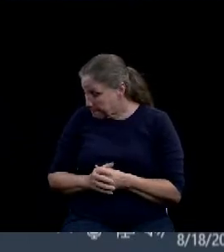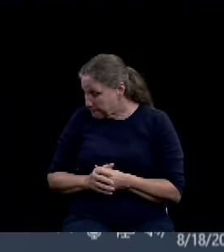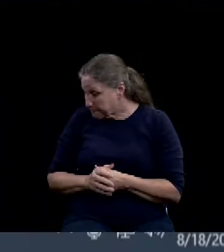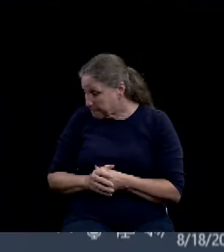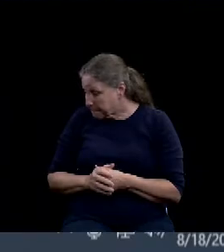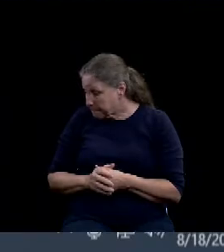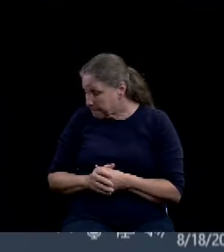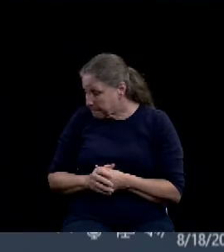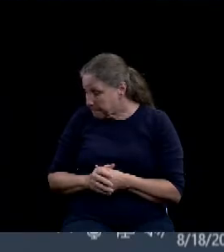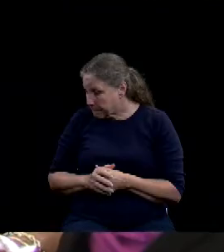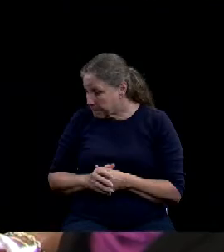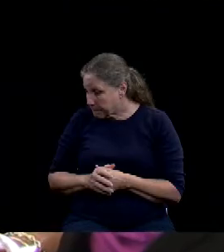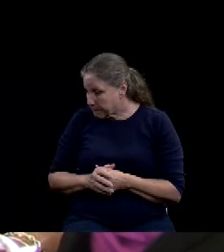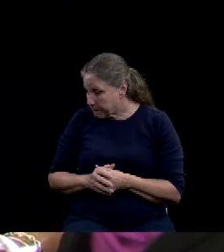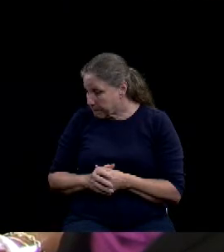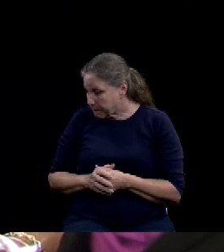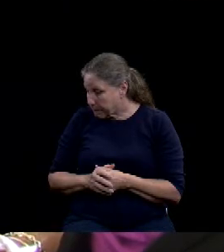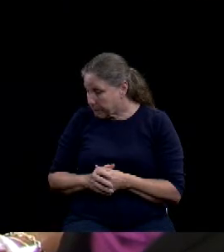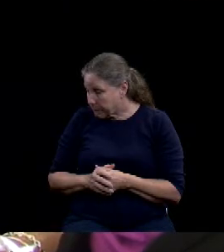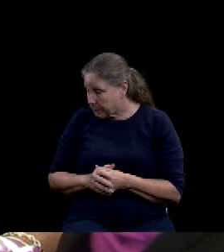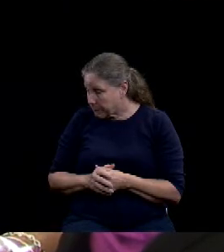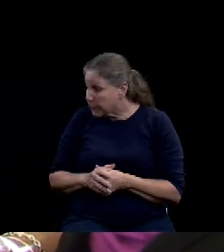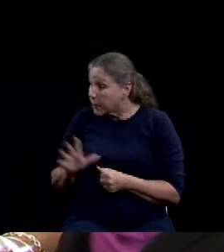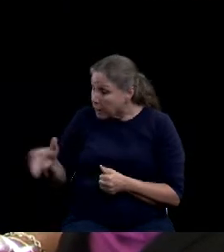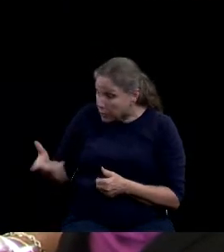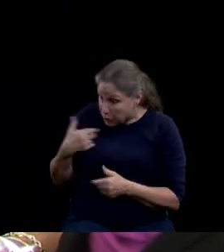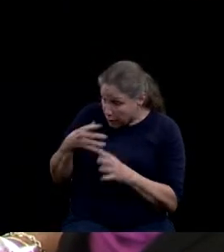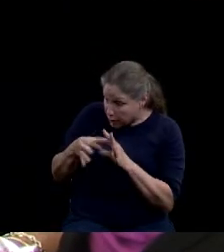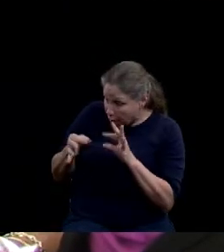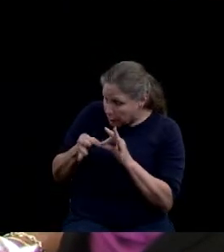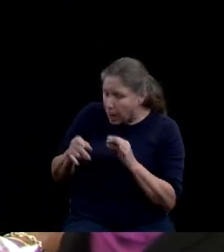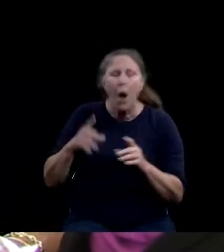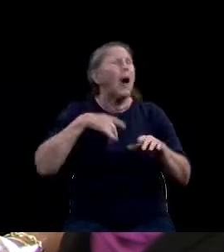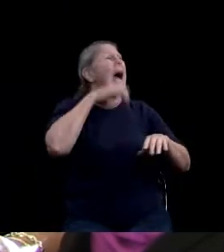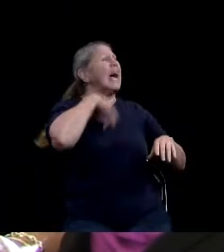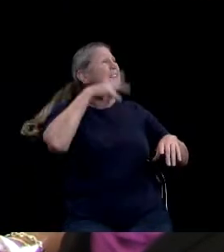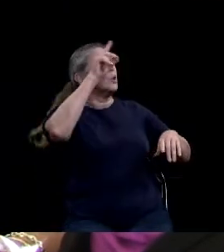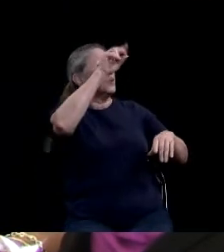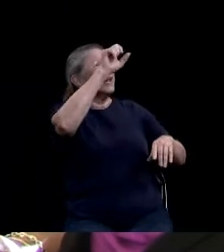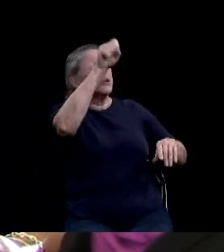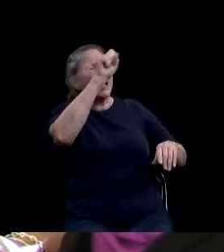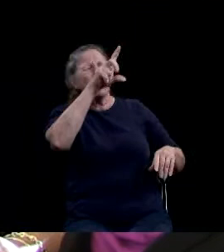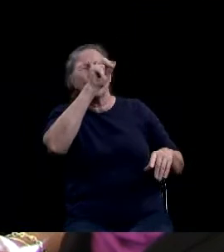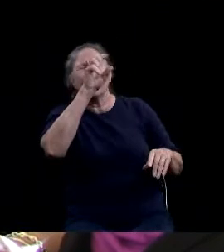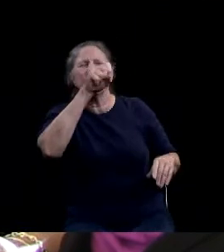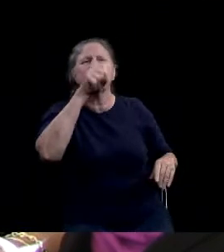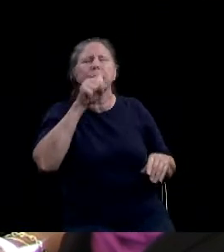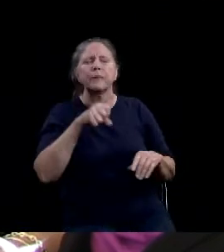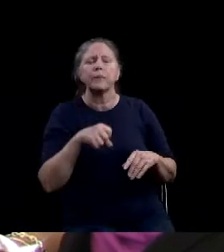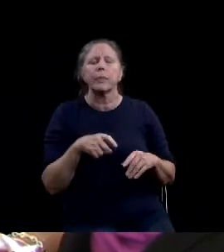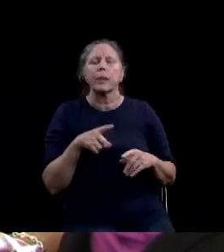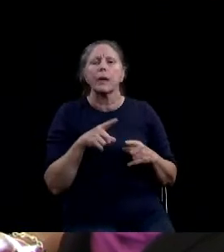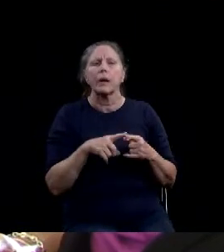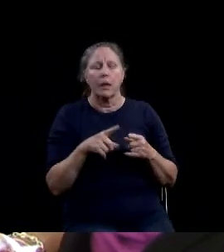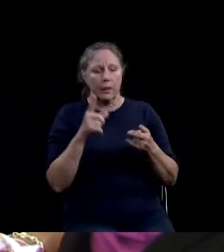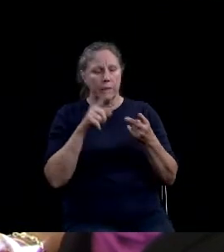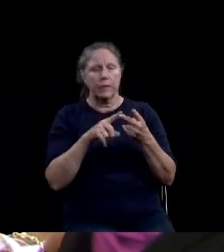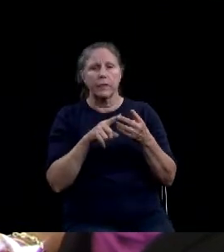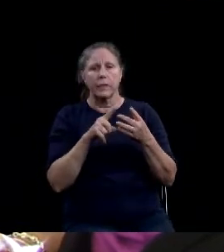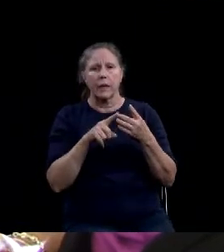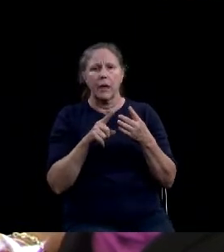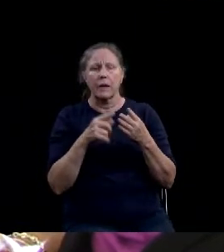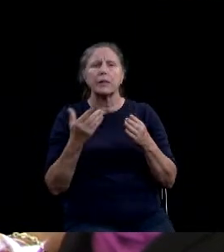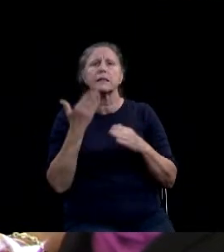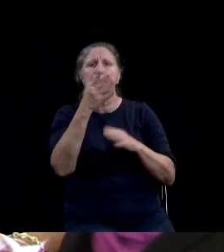Esmeralda, have comments on that one? I do. I do. I do. So the following are submitted comments from folks for both